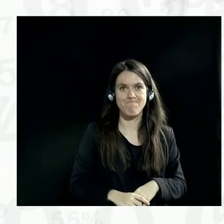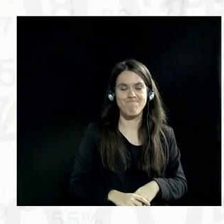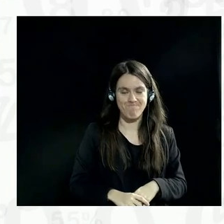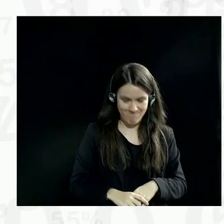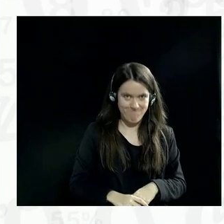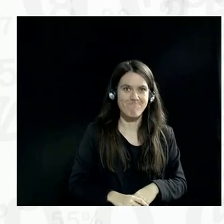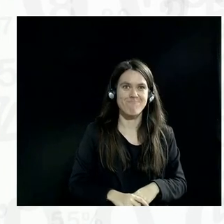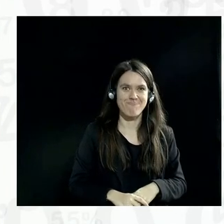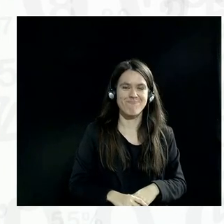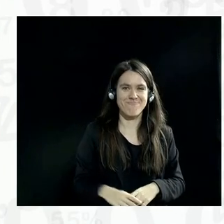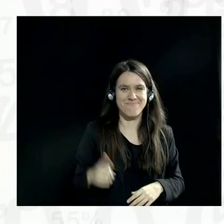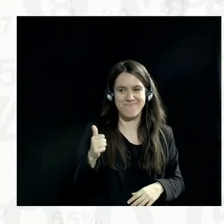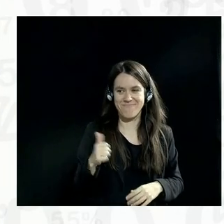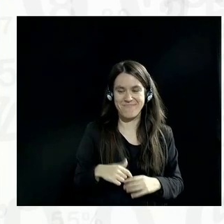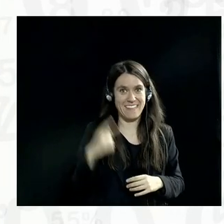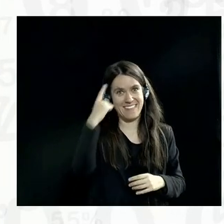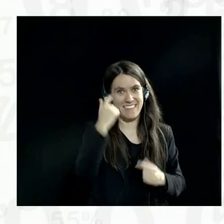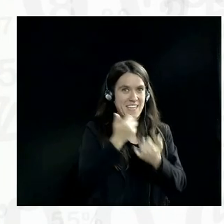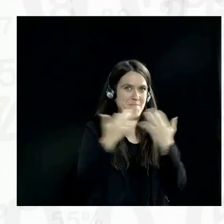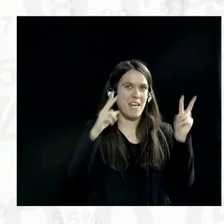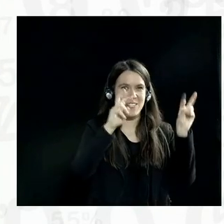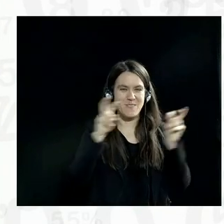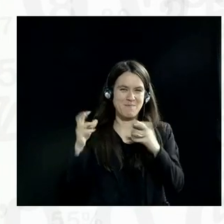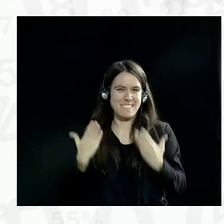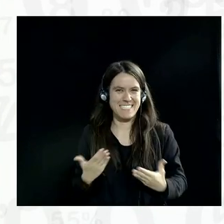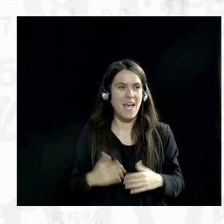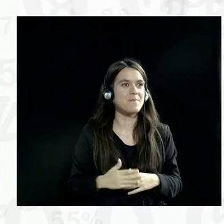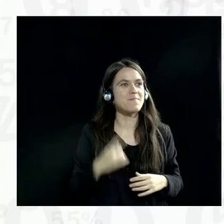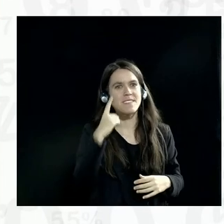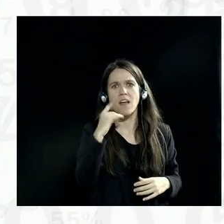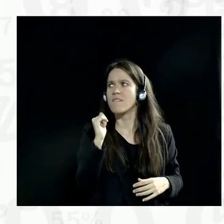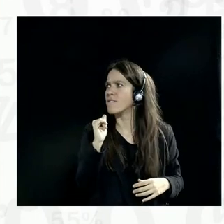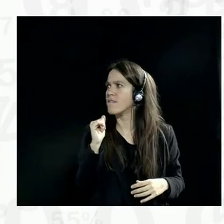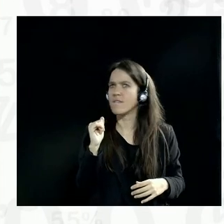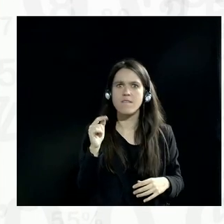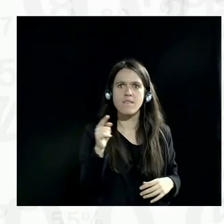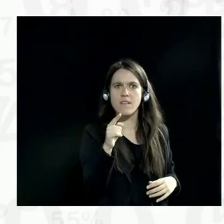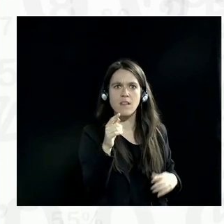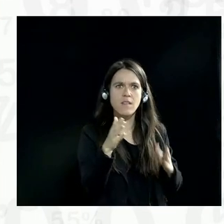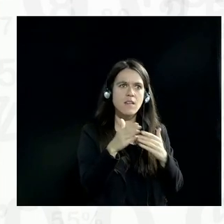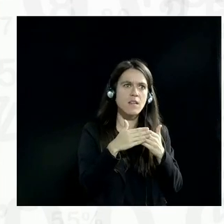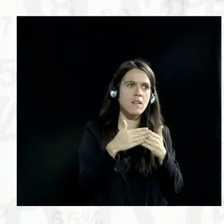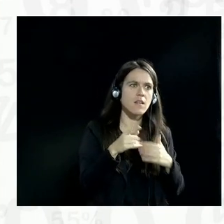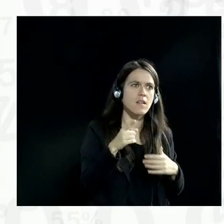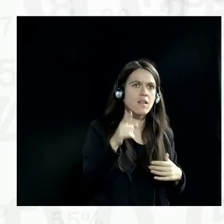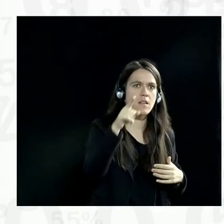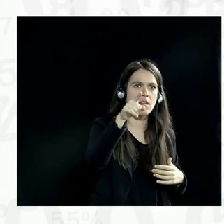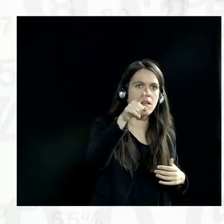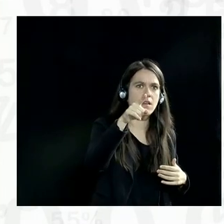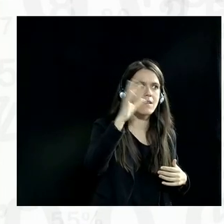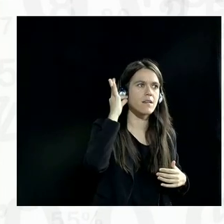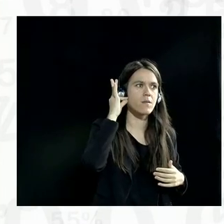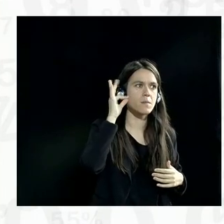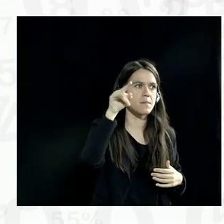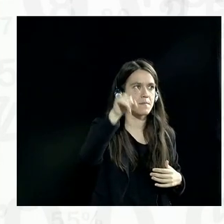said. I mean, as so many things are these days. Here, I think Johanna is close to you that here we have a